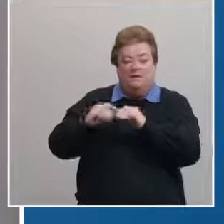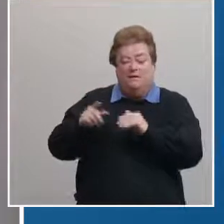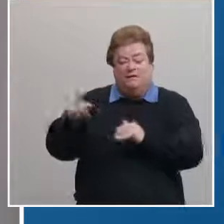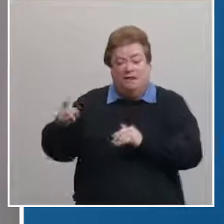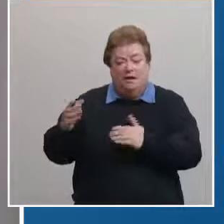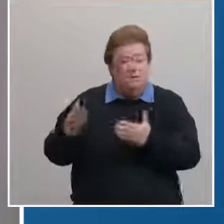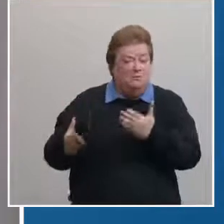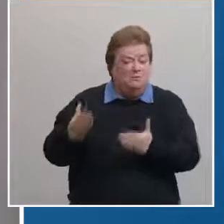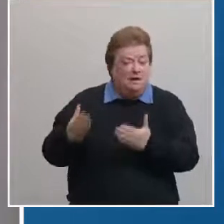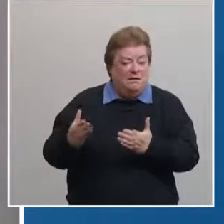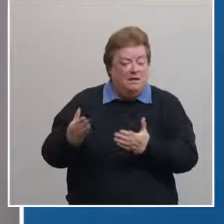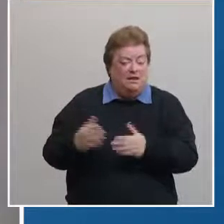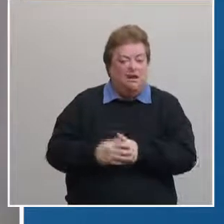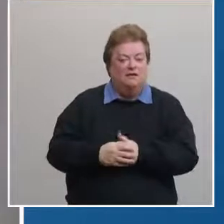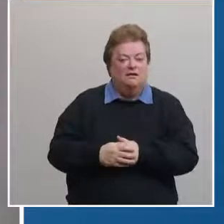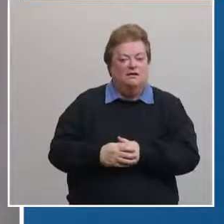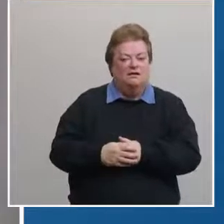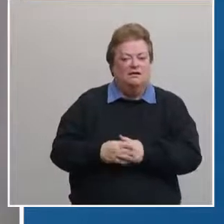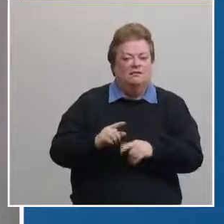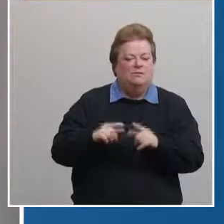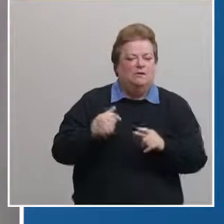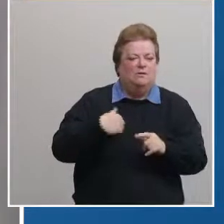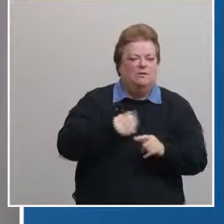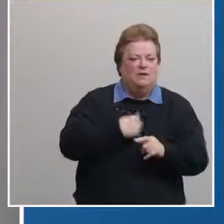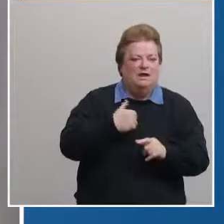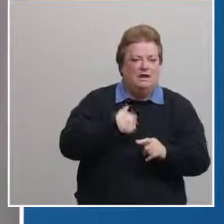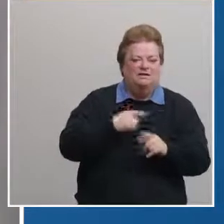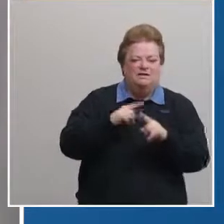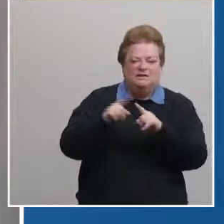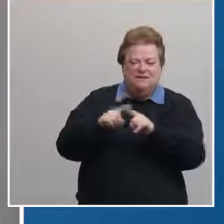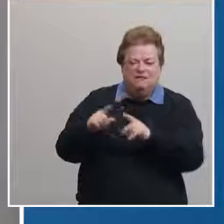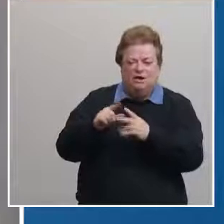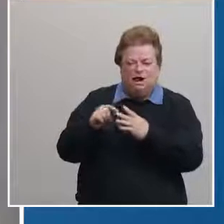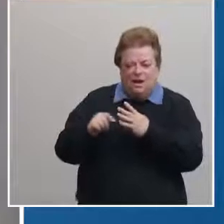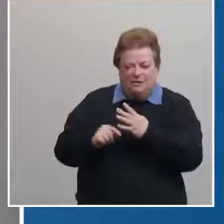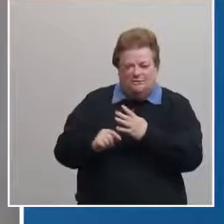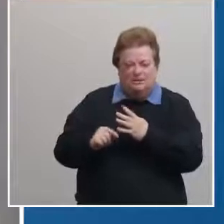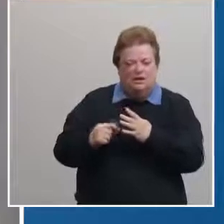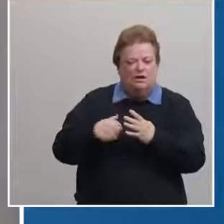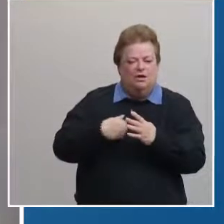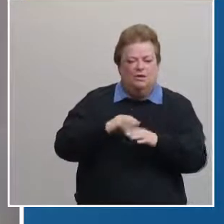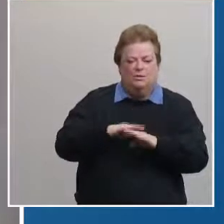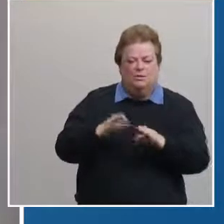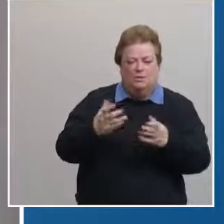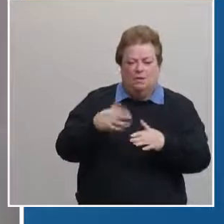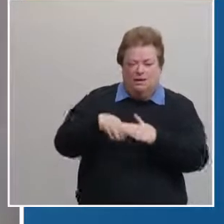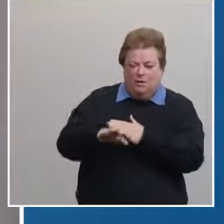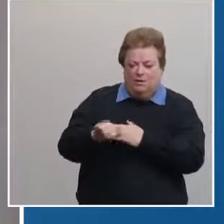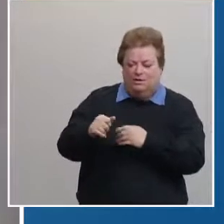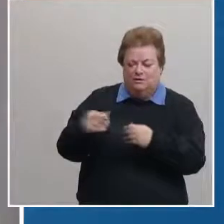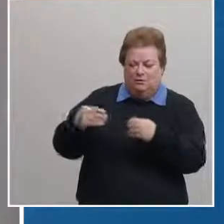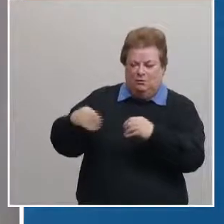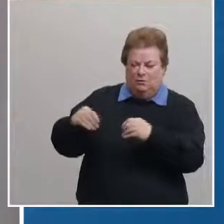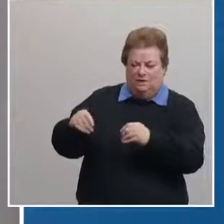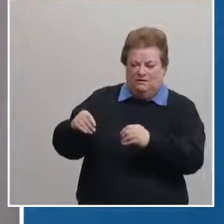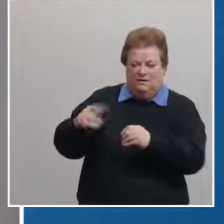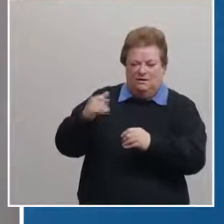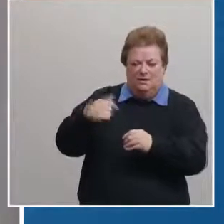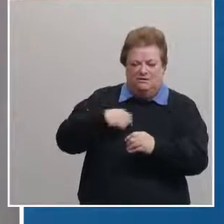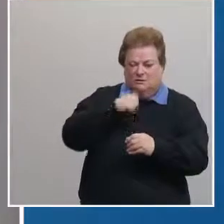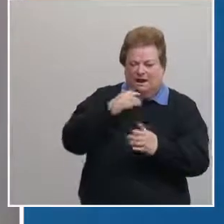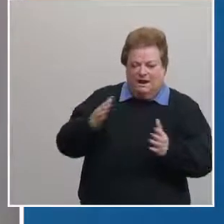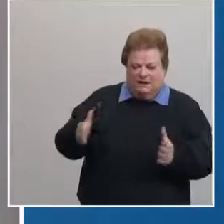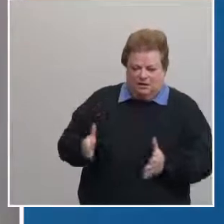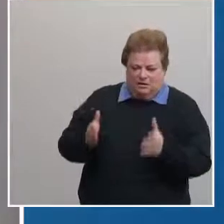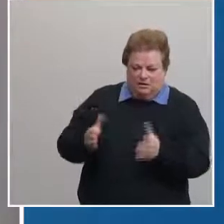there's just a different options that are available we wouldn't want to go into a retail store because we're not encouraging people to